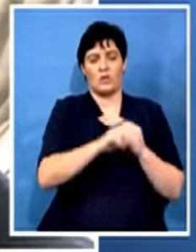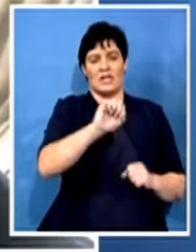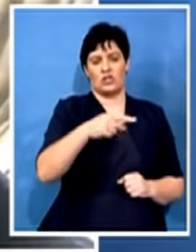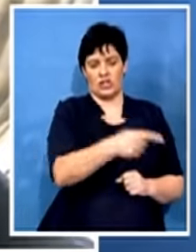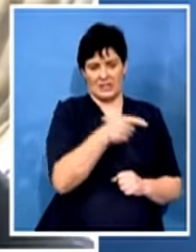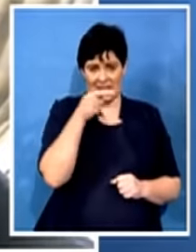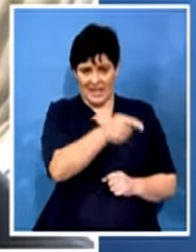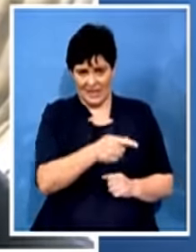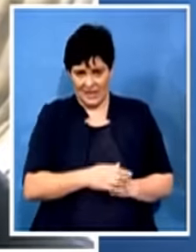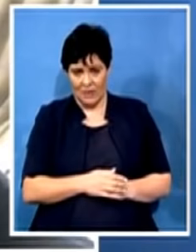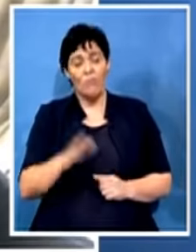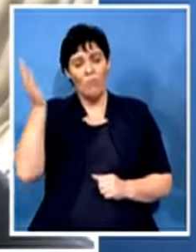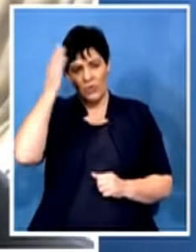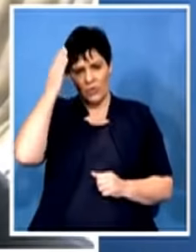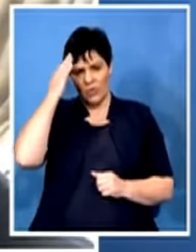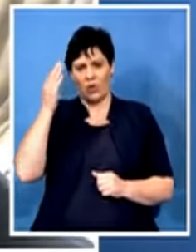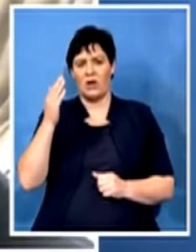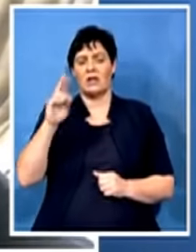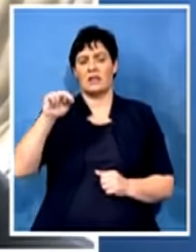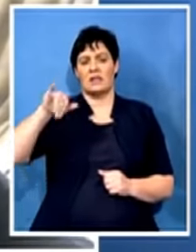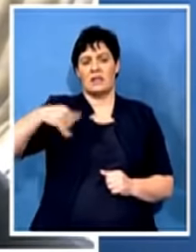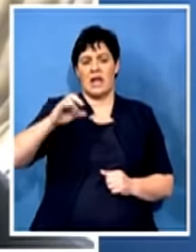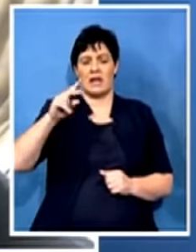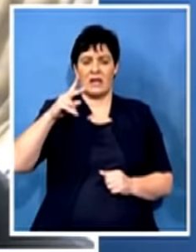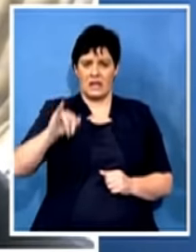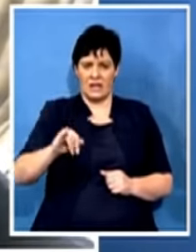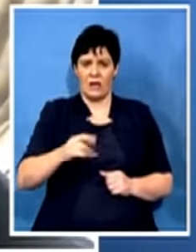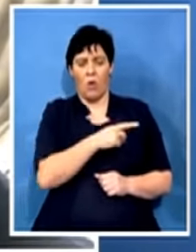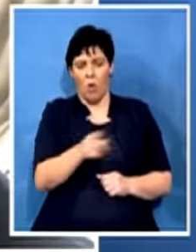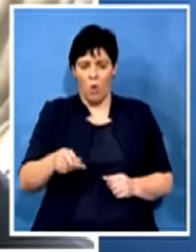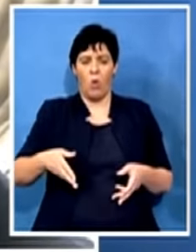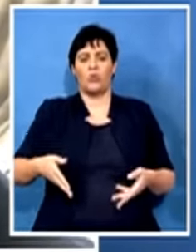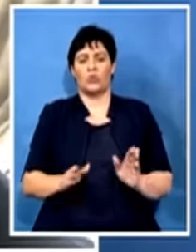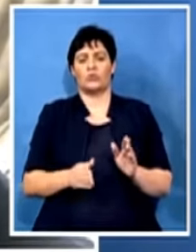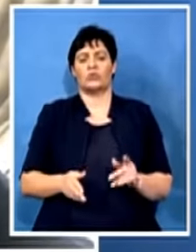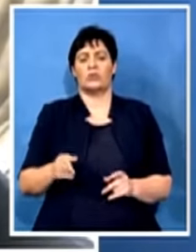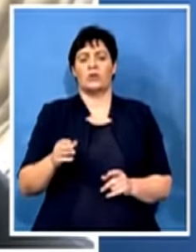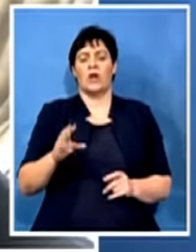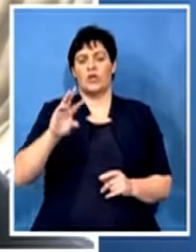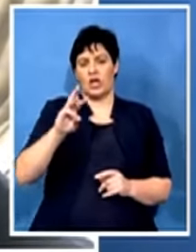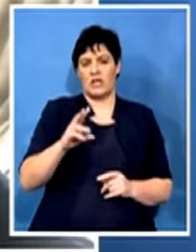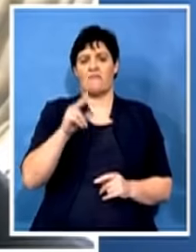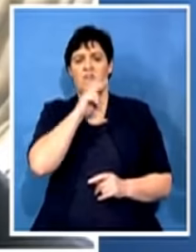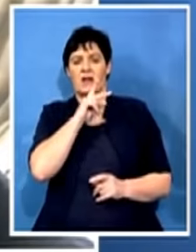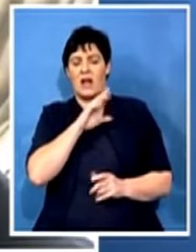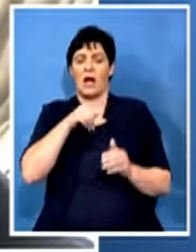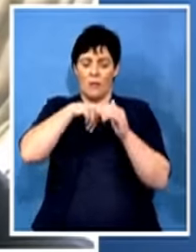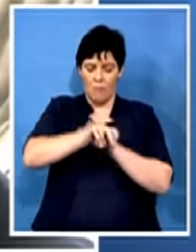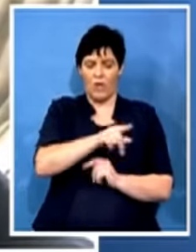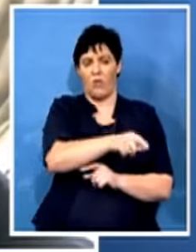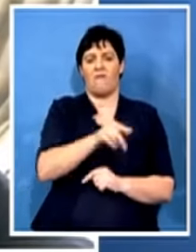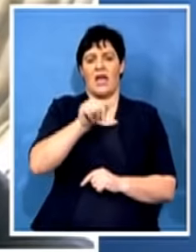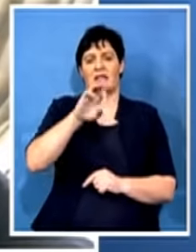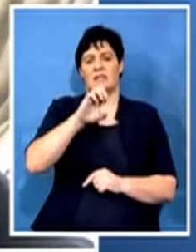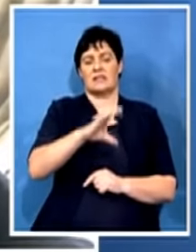has tweeted that all roads on Thursday and Friday lead to the birthplace of the African National Congress in Bloemfontein for them to go and support